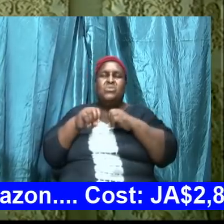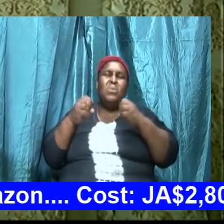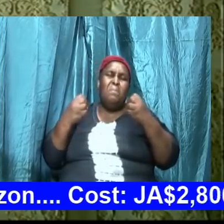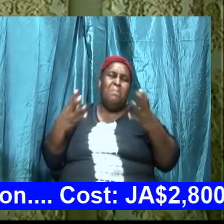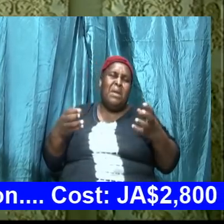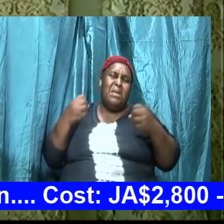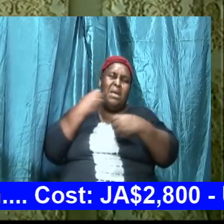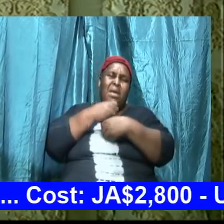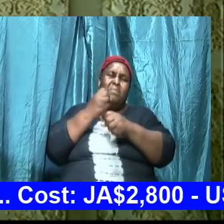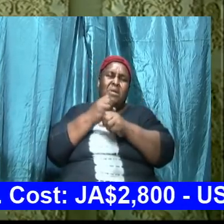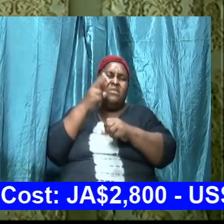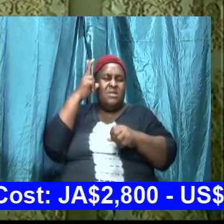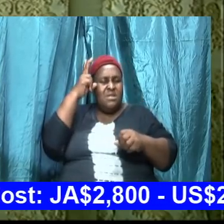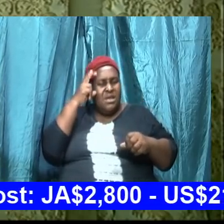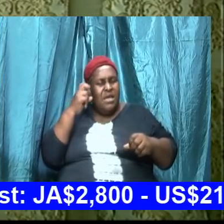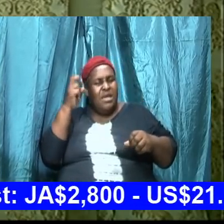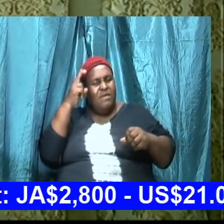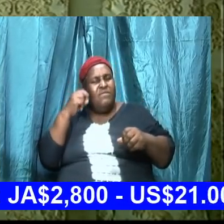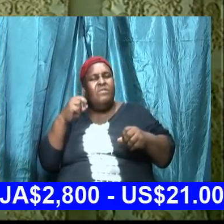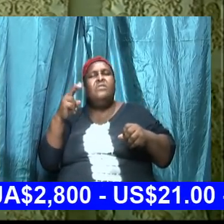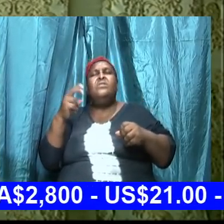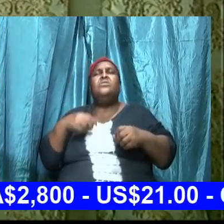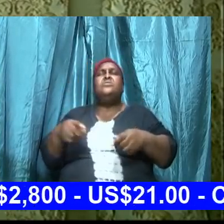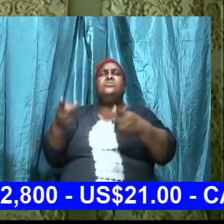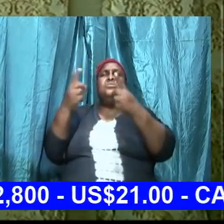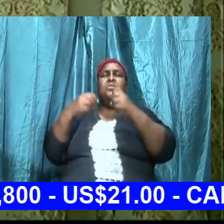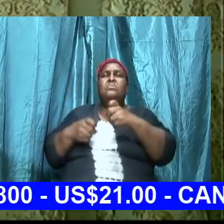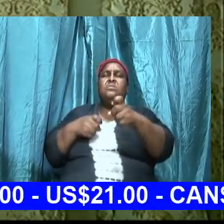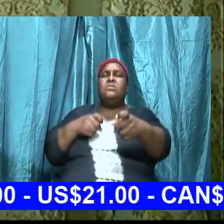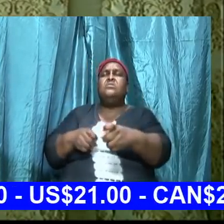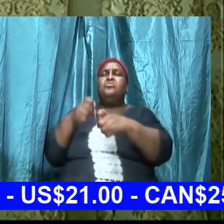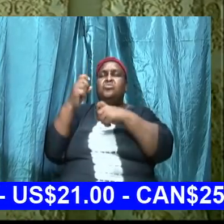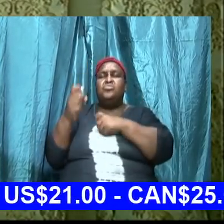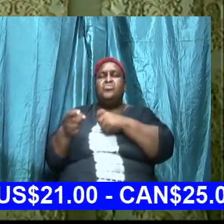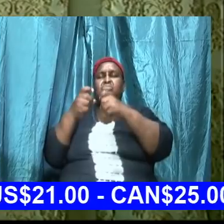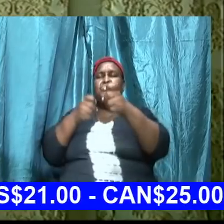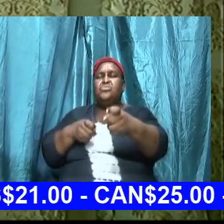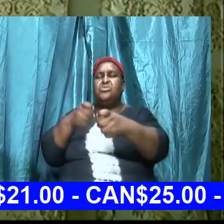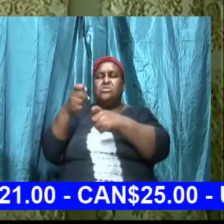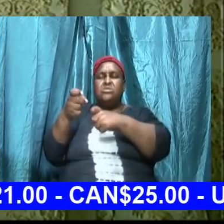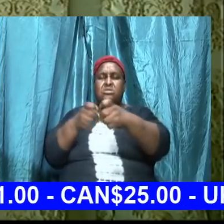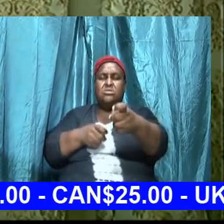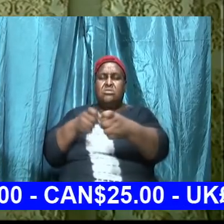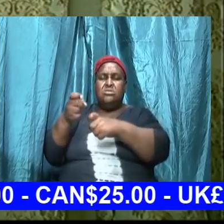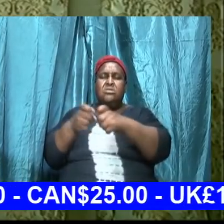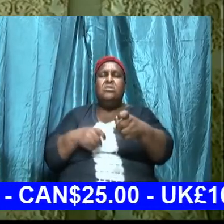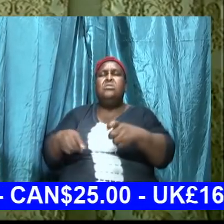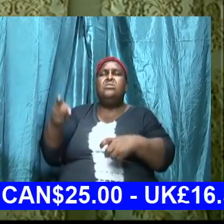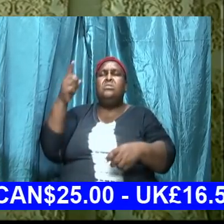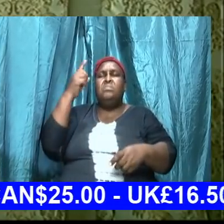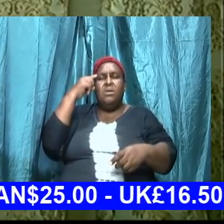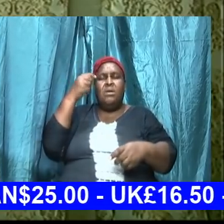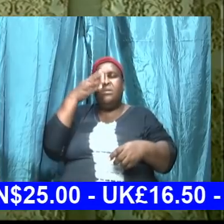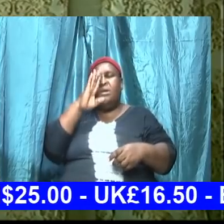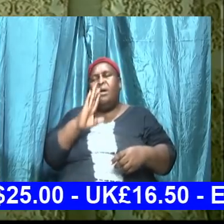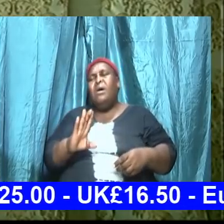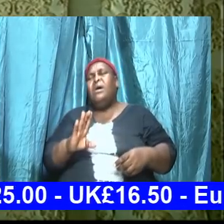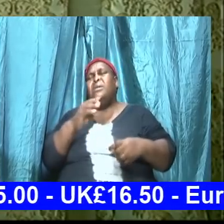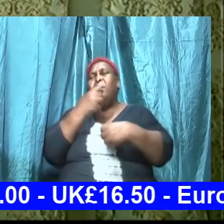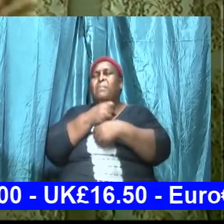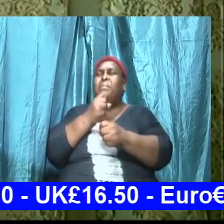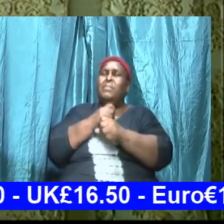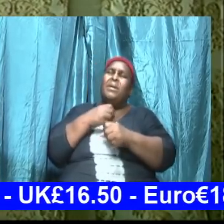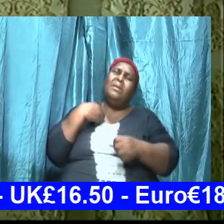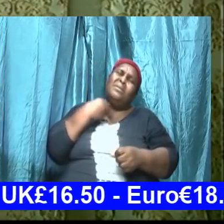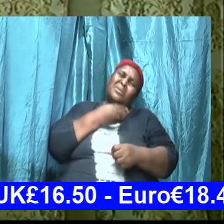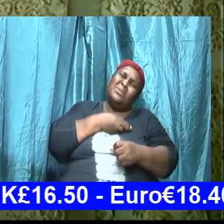us allowed the adversary to step into the battlefield of the mind and God cause us to